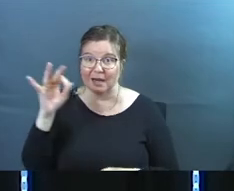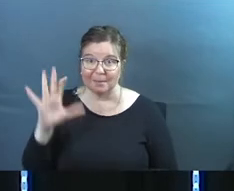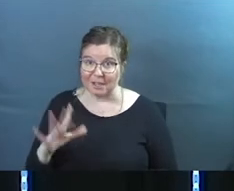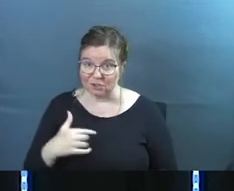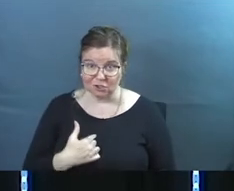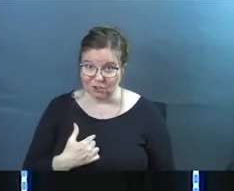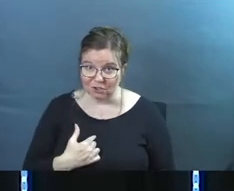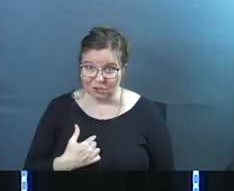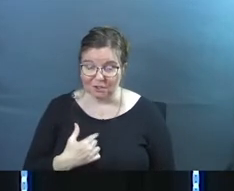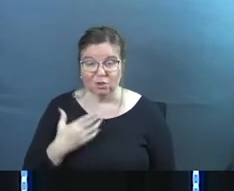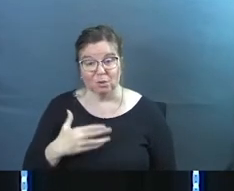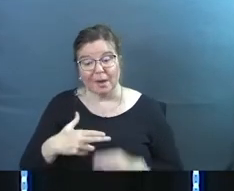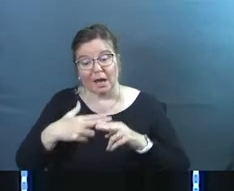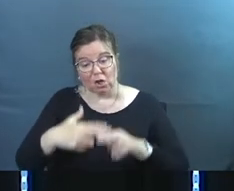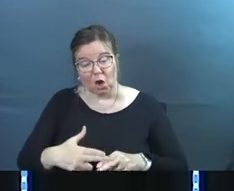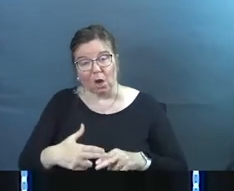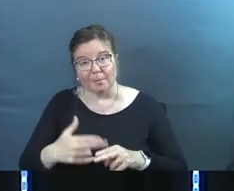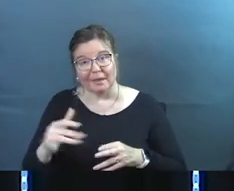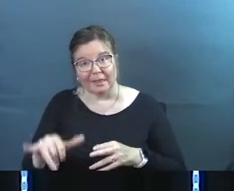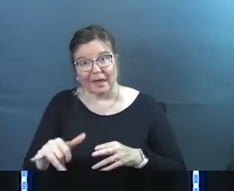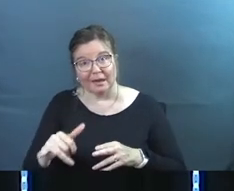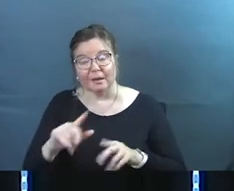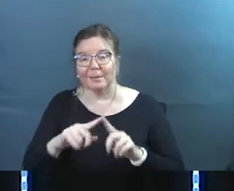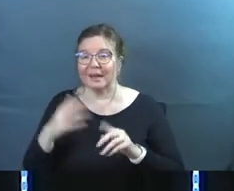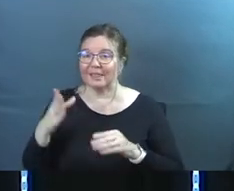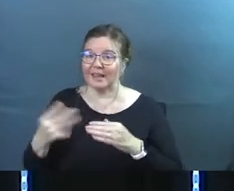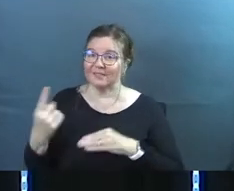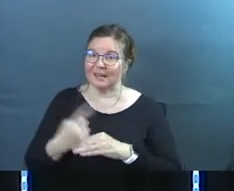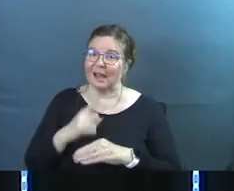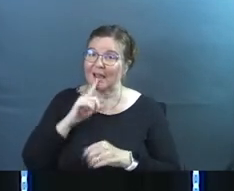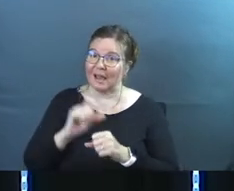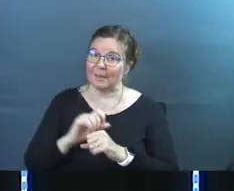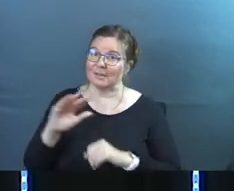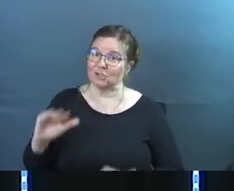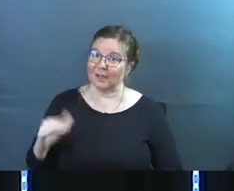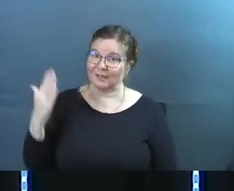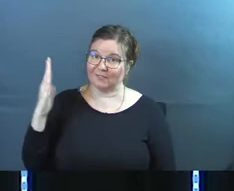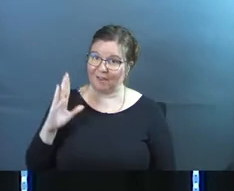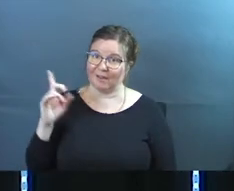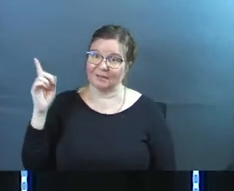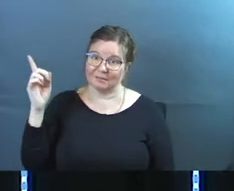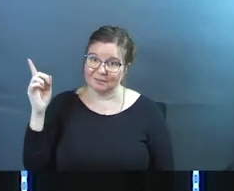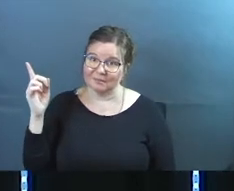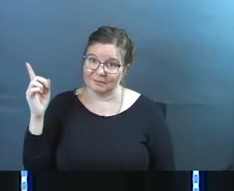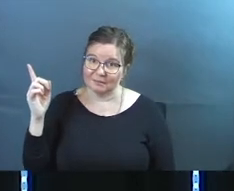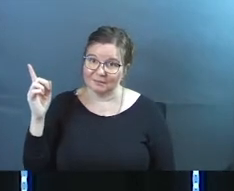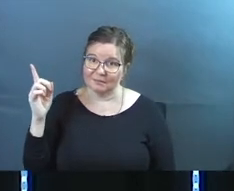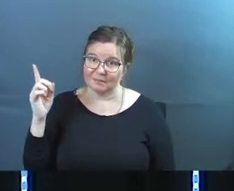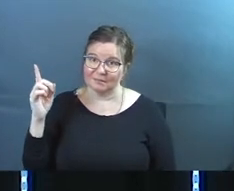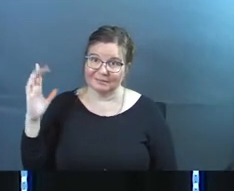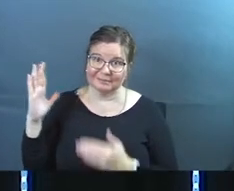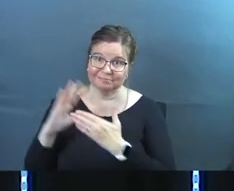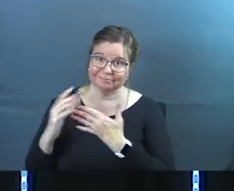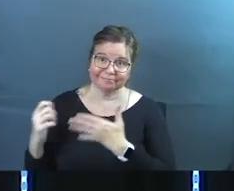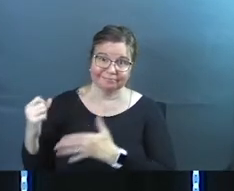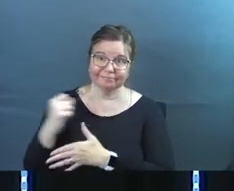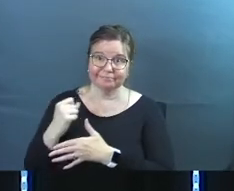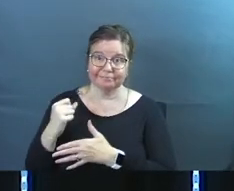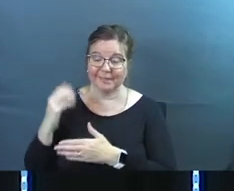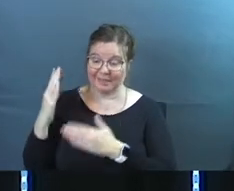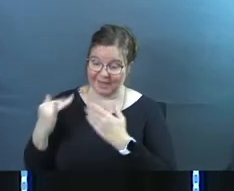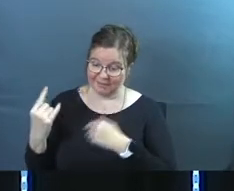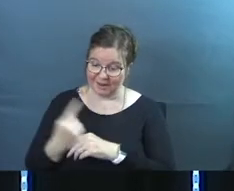pastor you might call me that but at the end of the day I'm a child of God at the end of the day